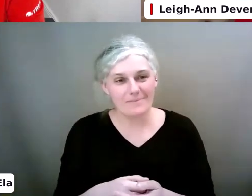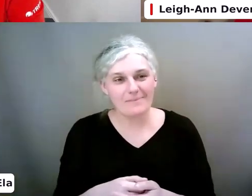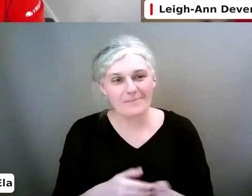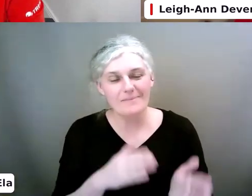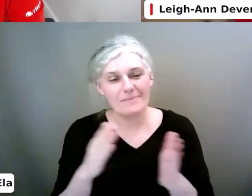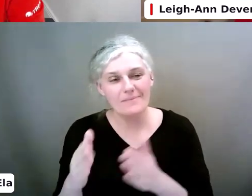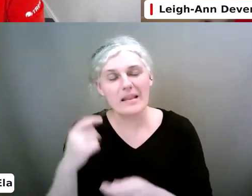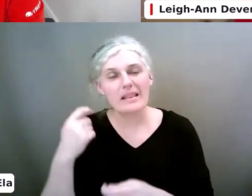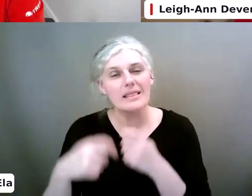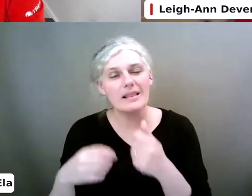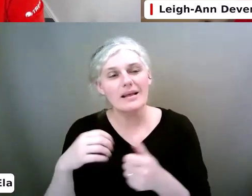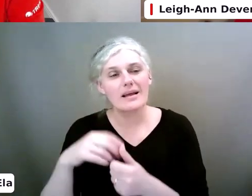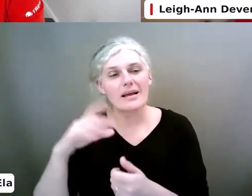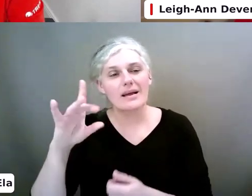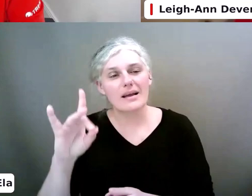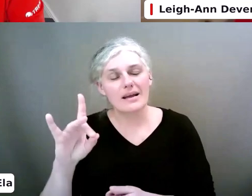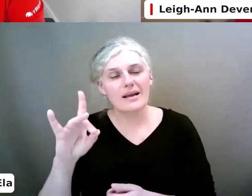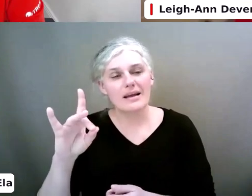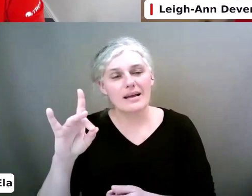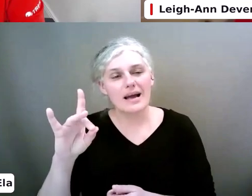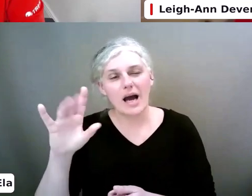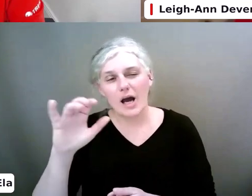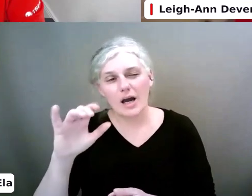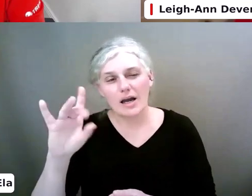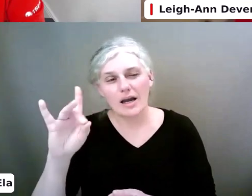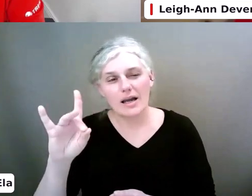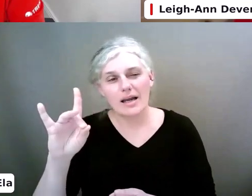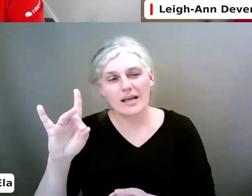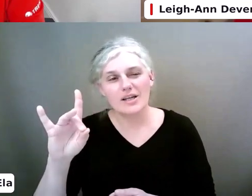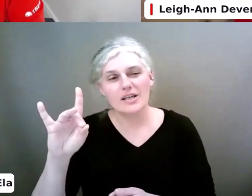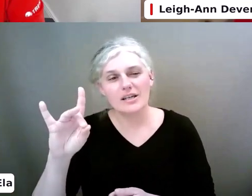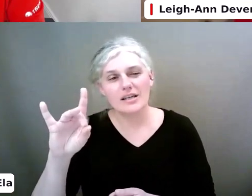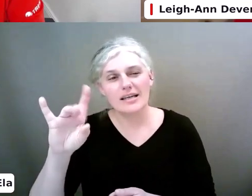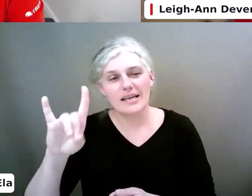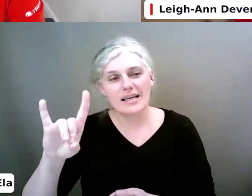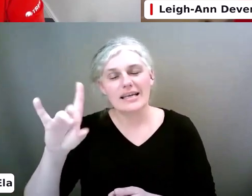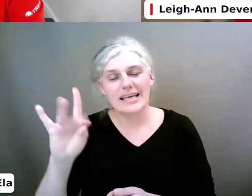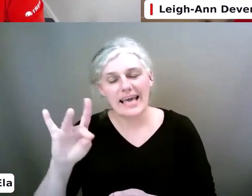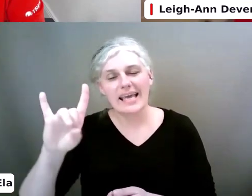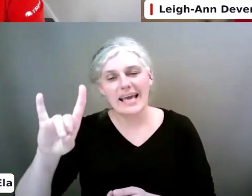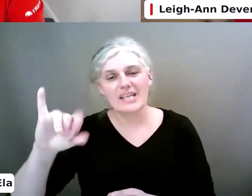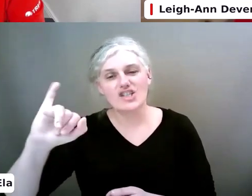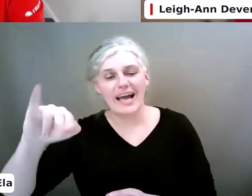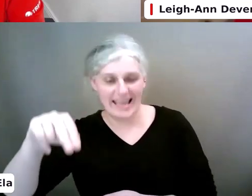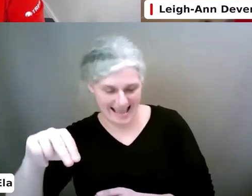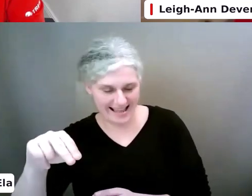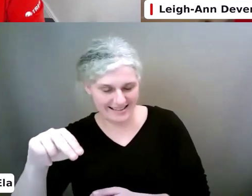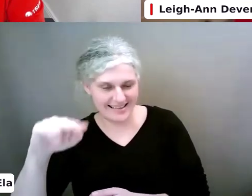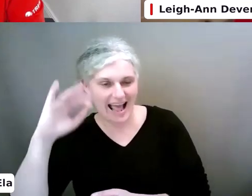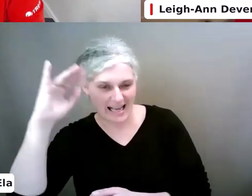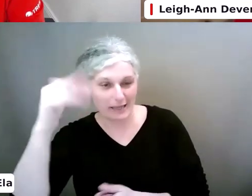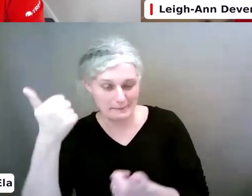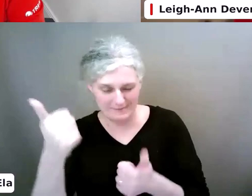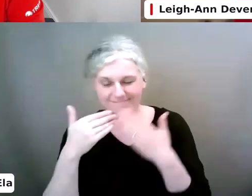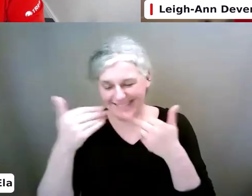And then Khan Academy. K-H-A-N. Khan Academy.